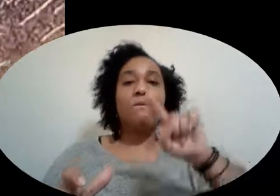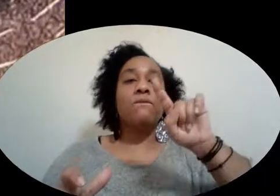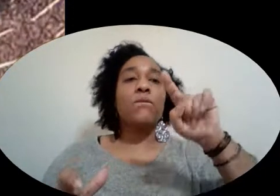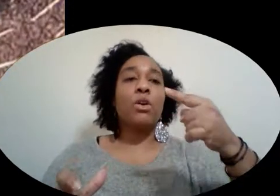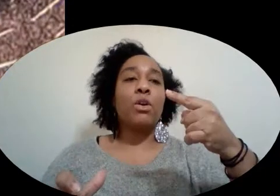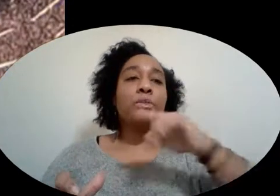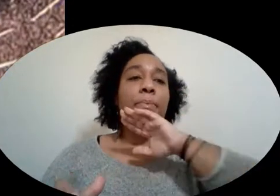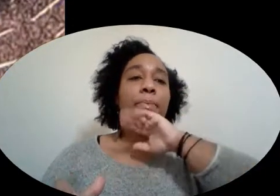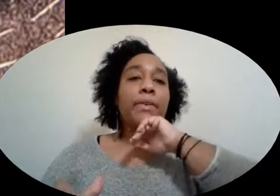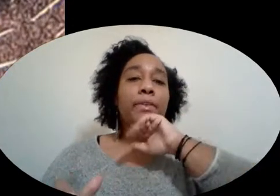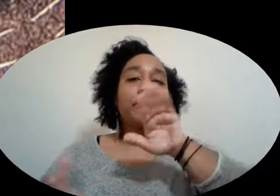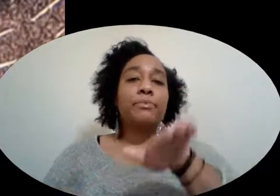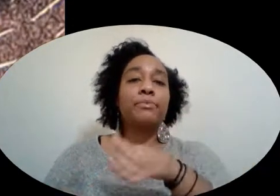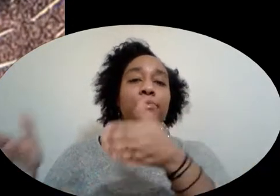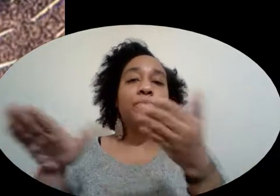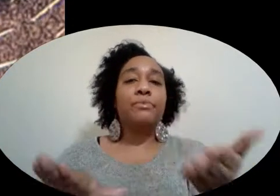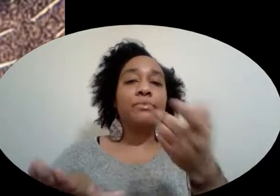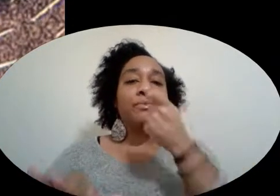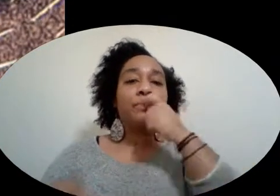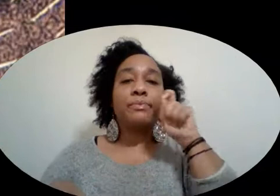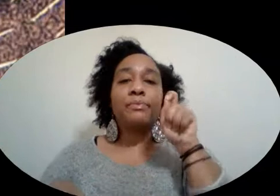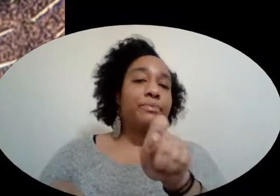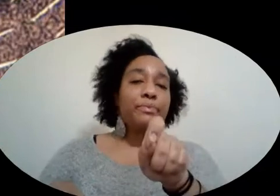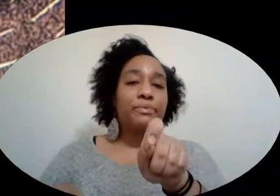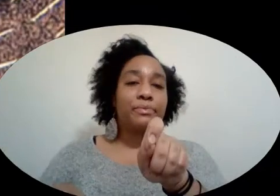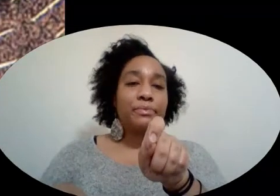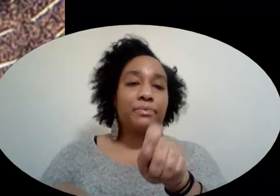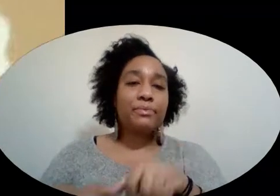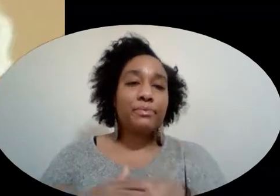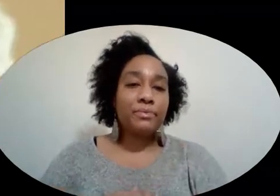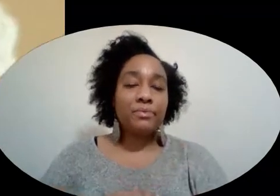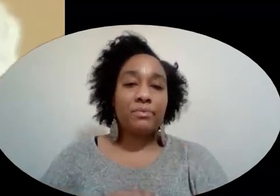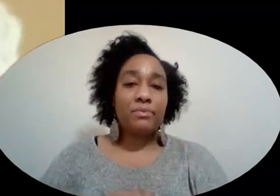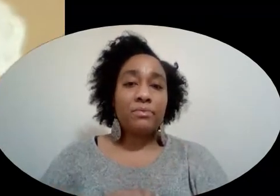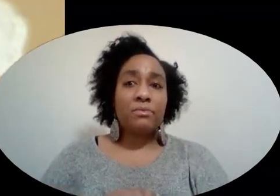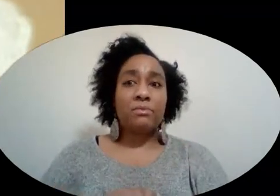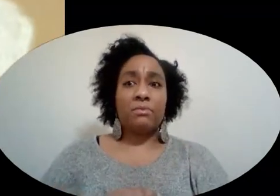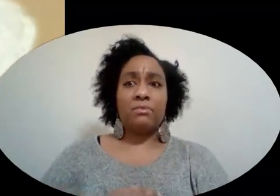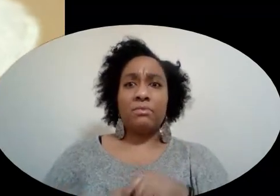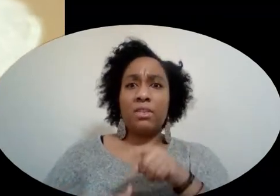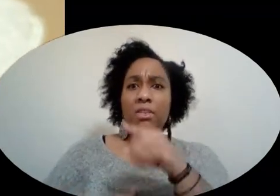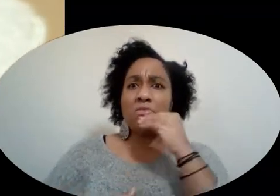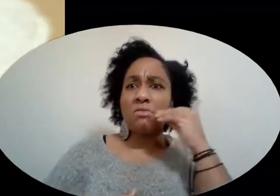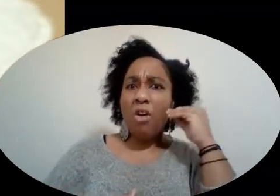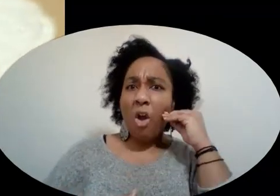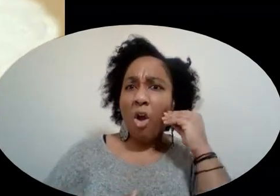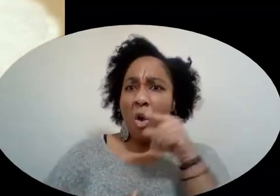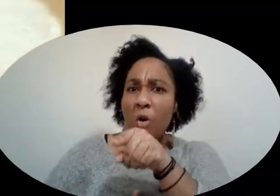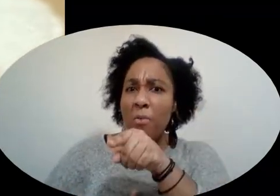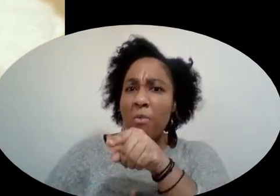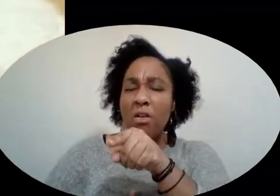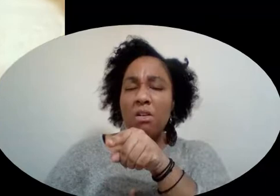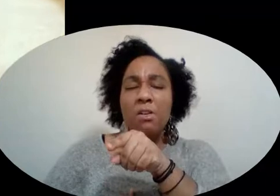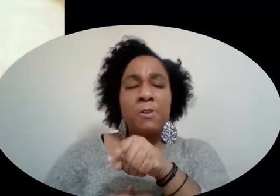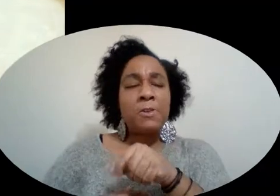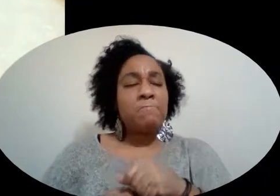little pig Dead as a tornado He had been home the whole time